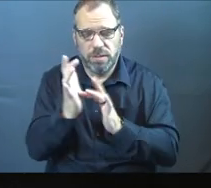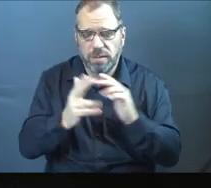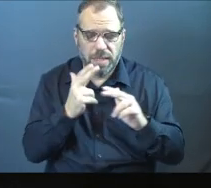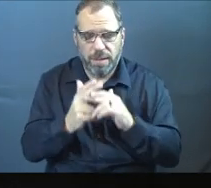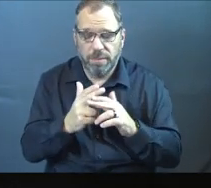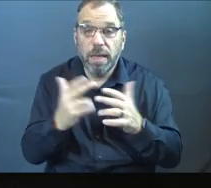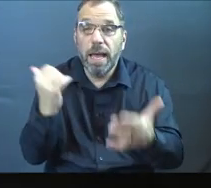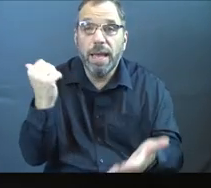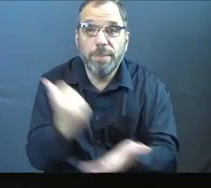we pray, and everybody said, amen.